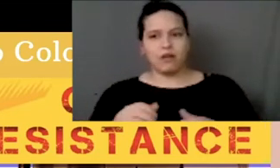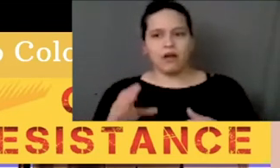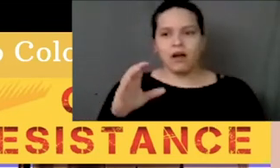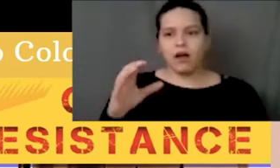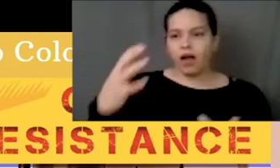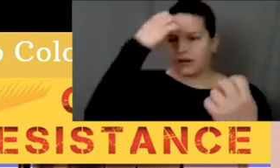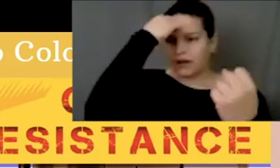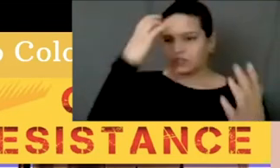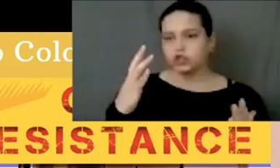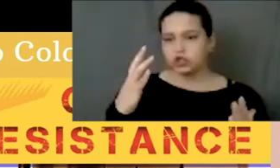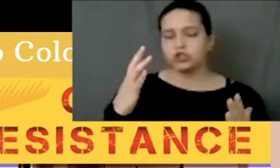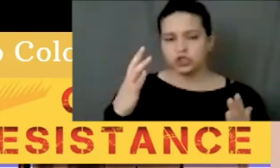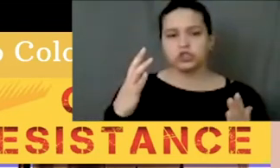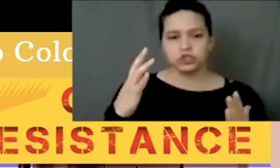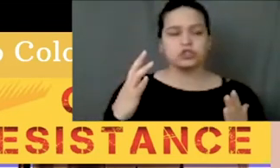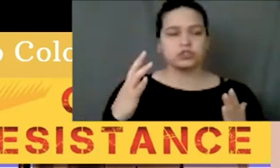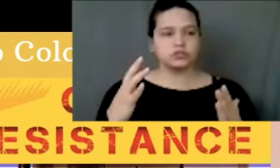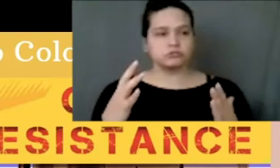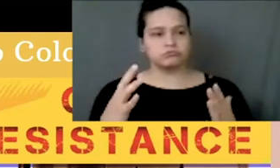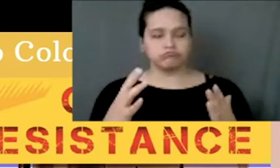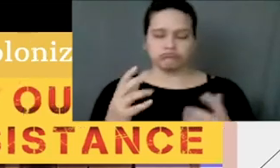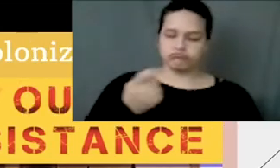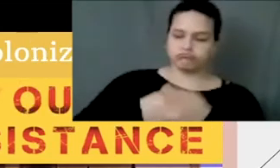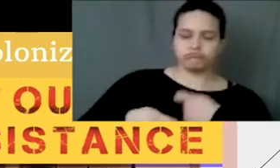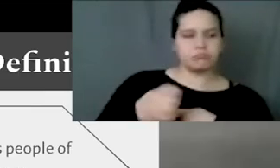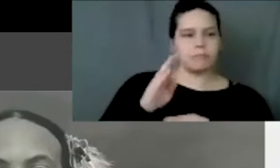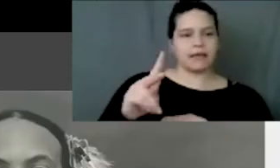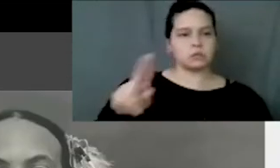So identity, let's talk a bit about that.